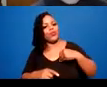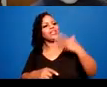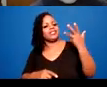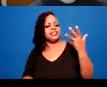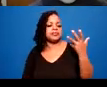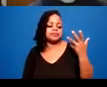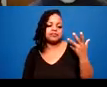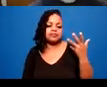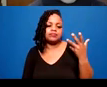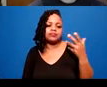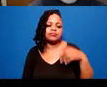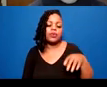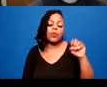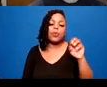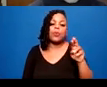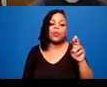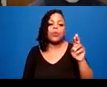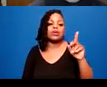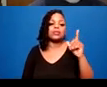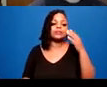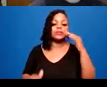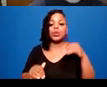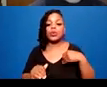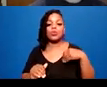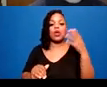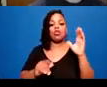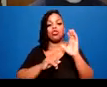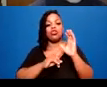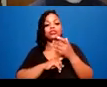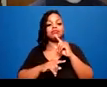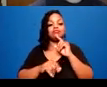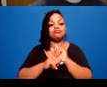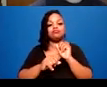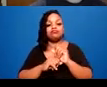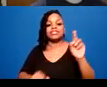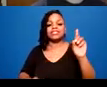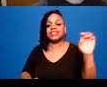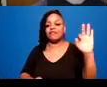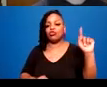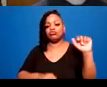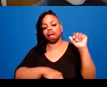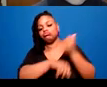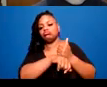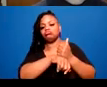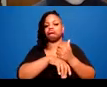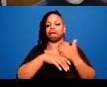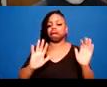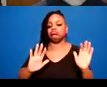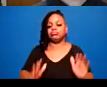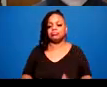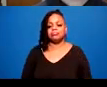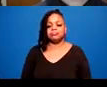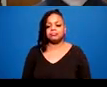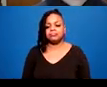the default. There would be space and embracing of non